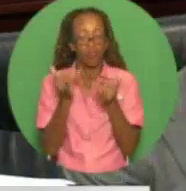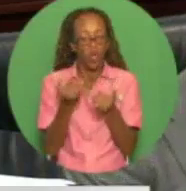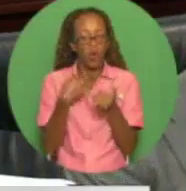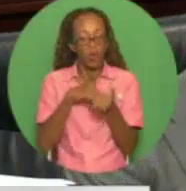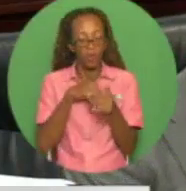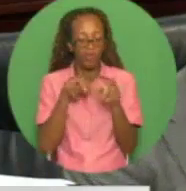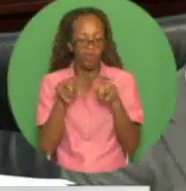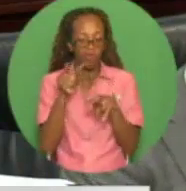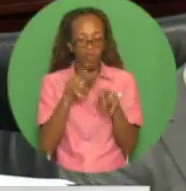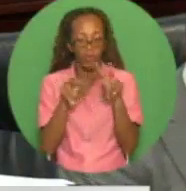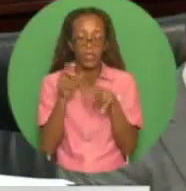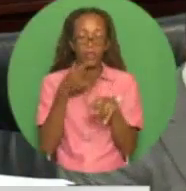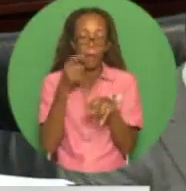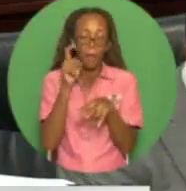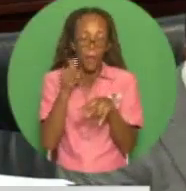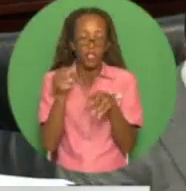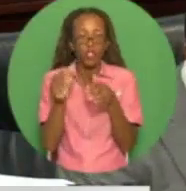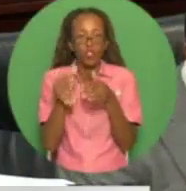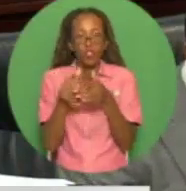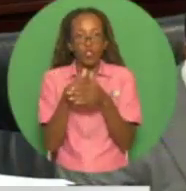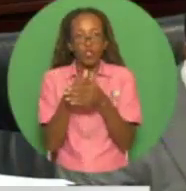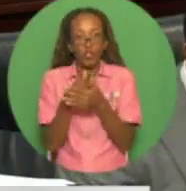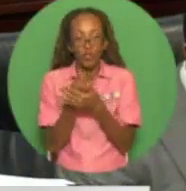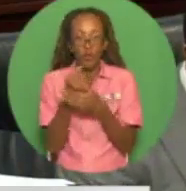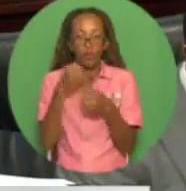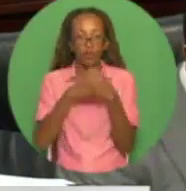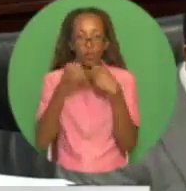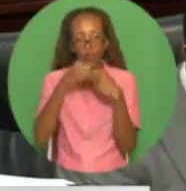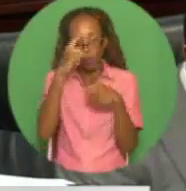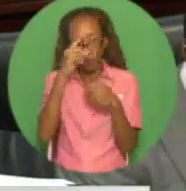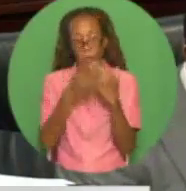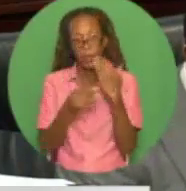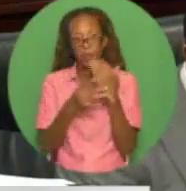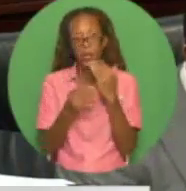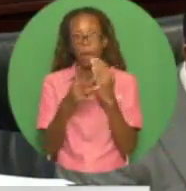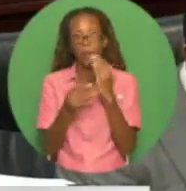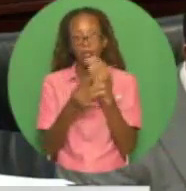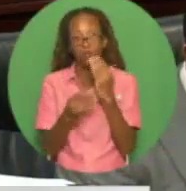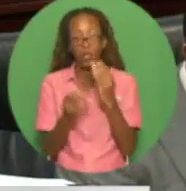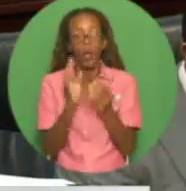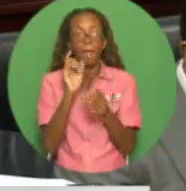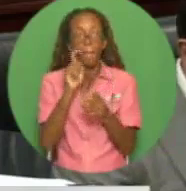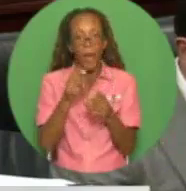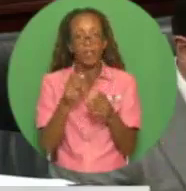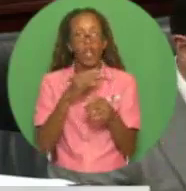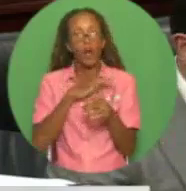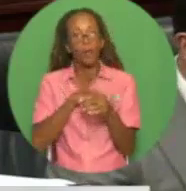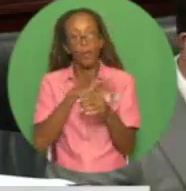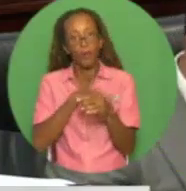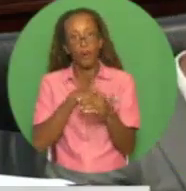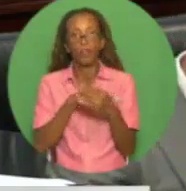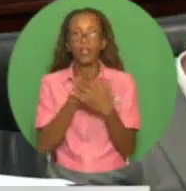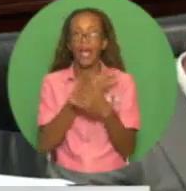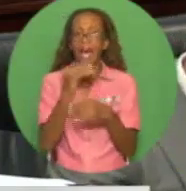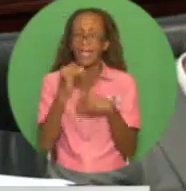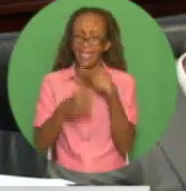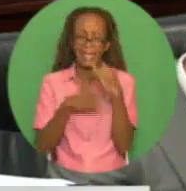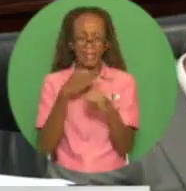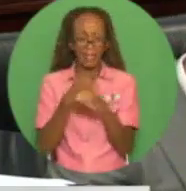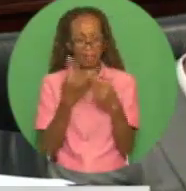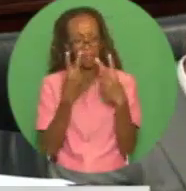business model for Petrotrin. The vision is for Petrotrin to be profitable and internationally competitive.